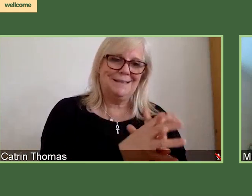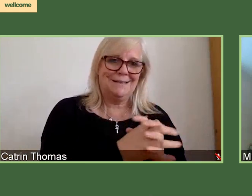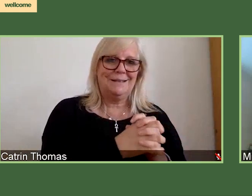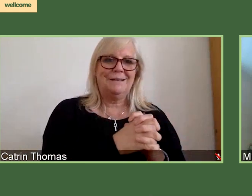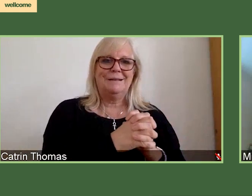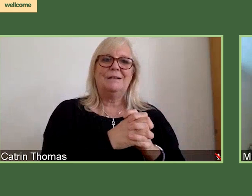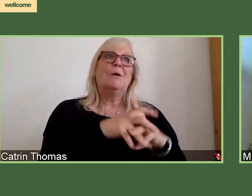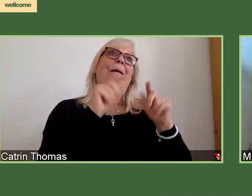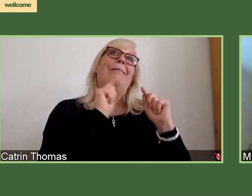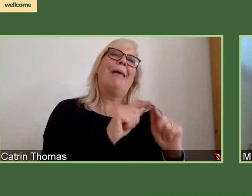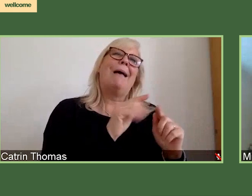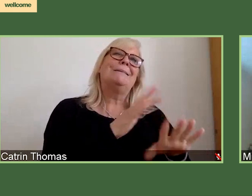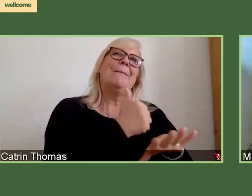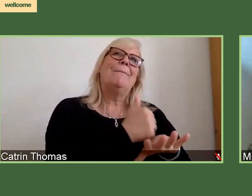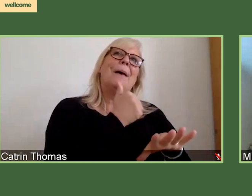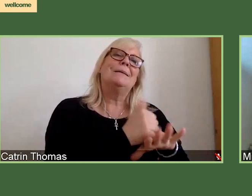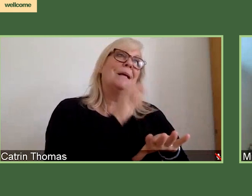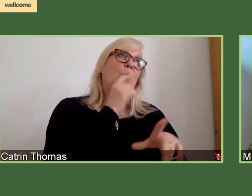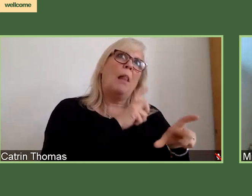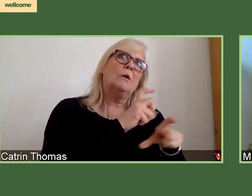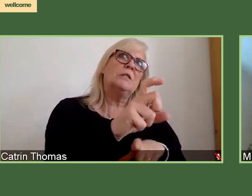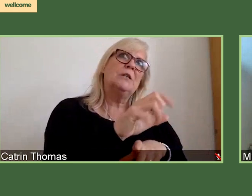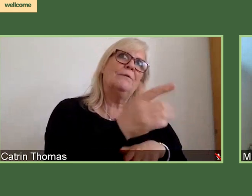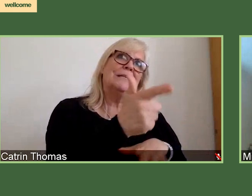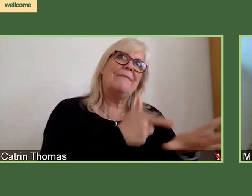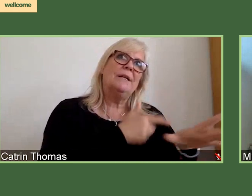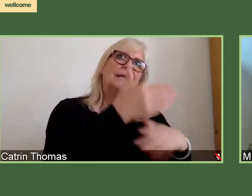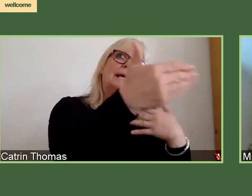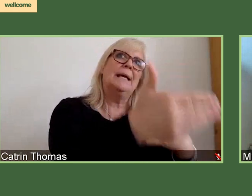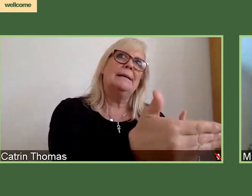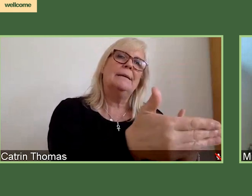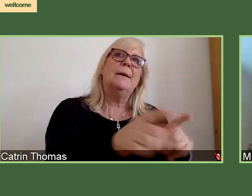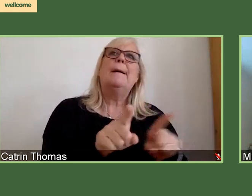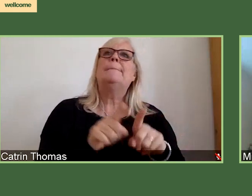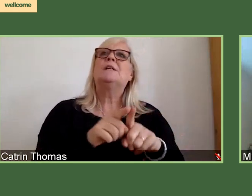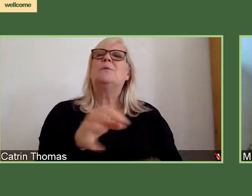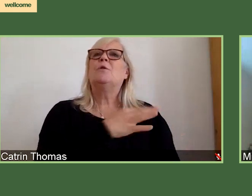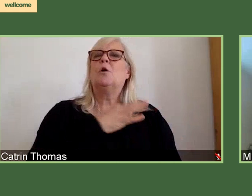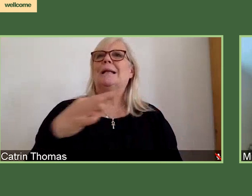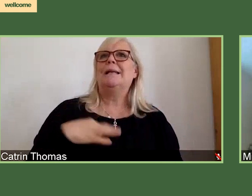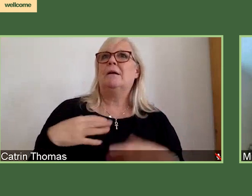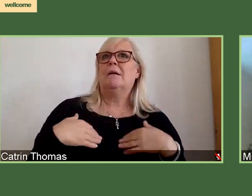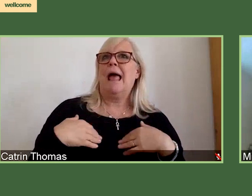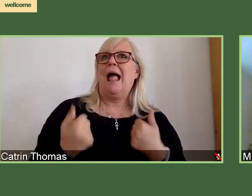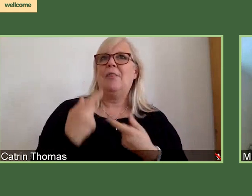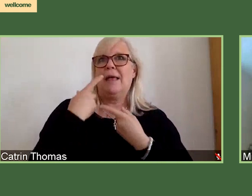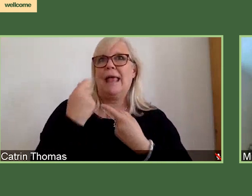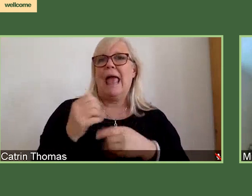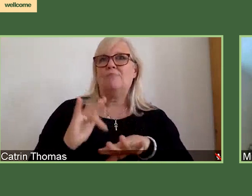for another, I guess, six or seven years. And there's clinical health, allied healthcare professional call, which is currently out.